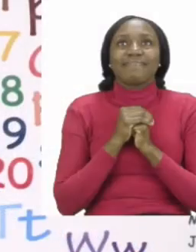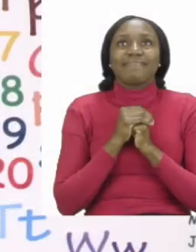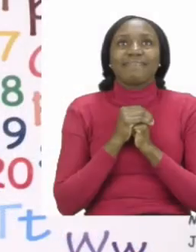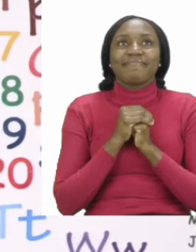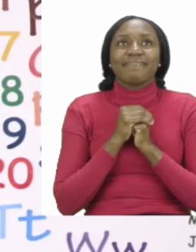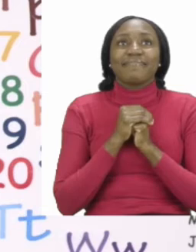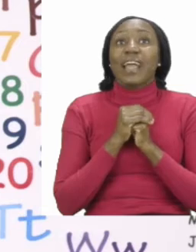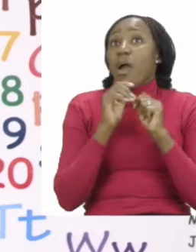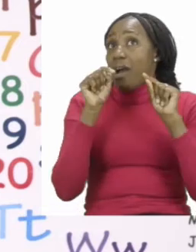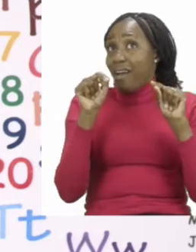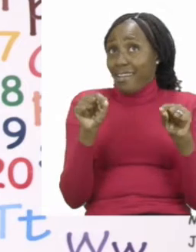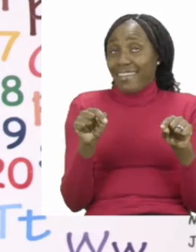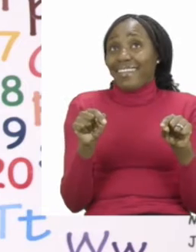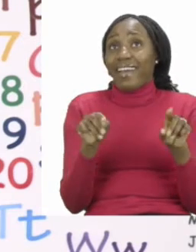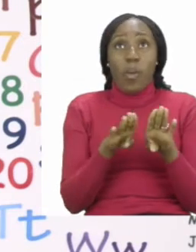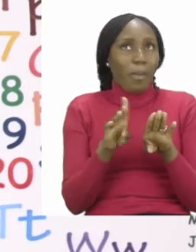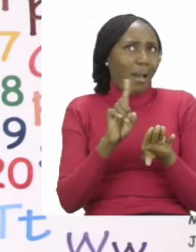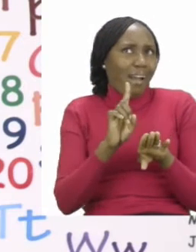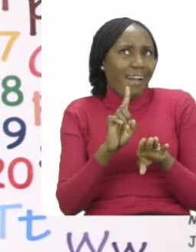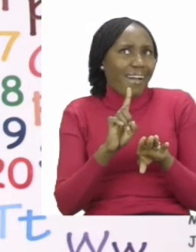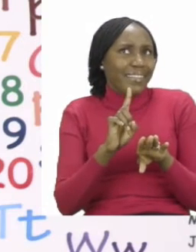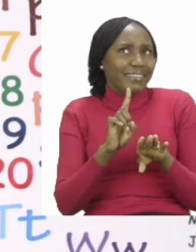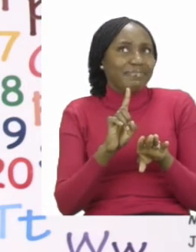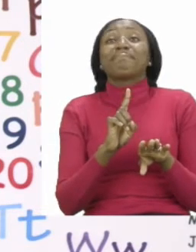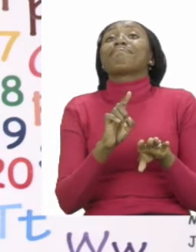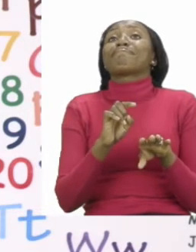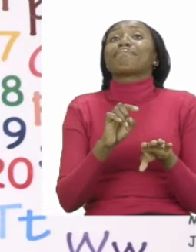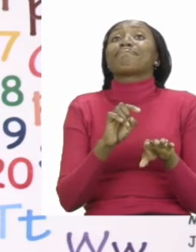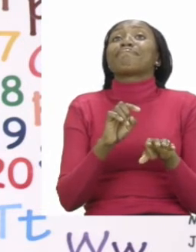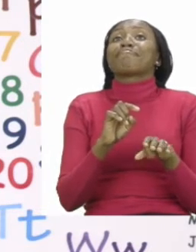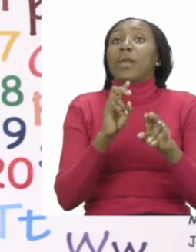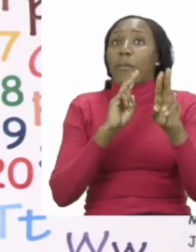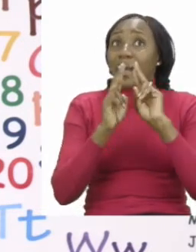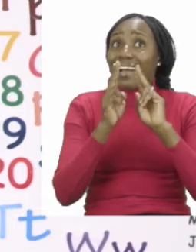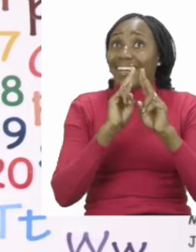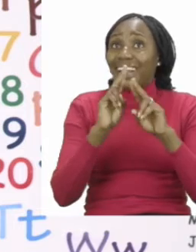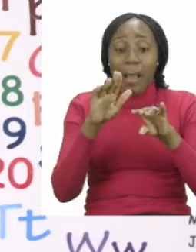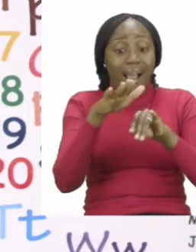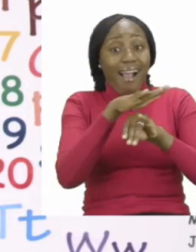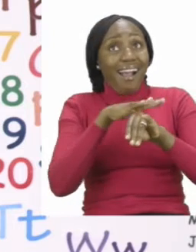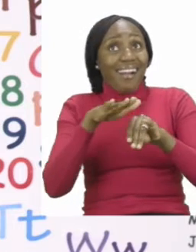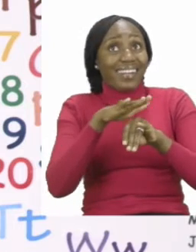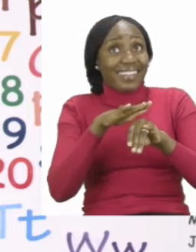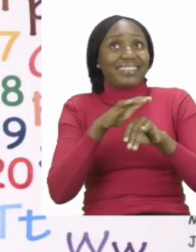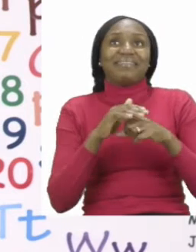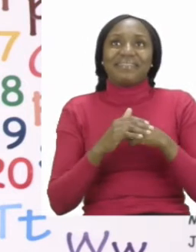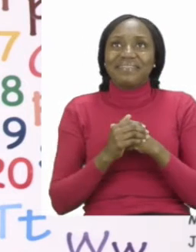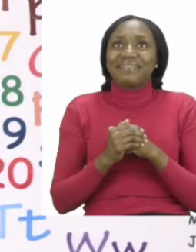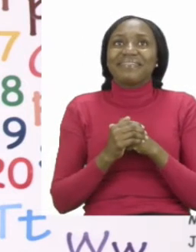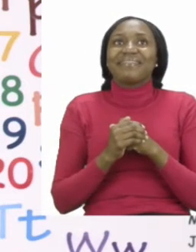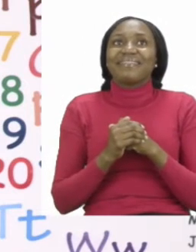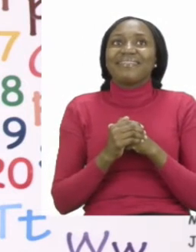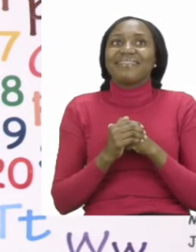For today's lesson boys and girls we are going to talk about some animals. To start